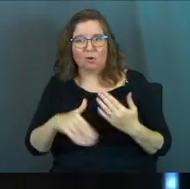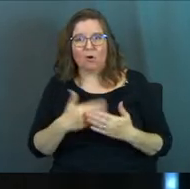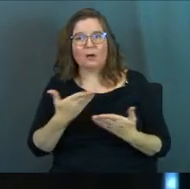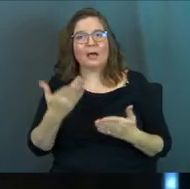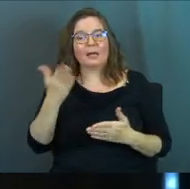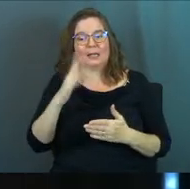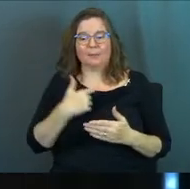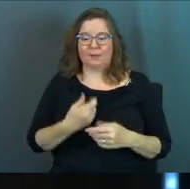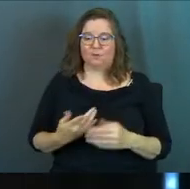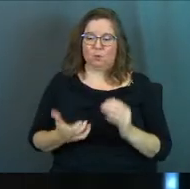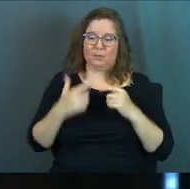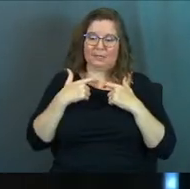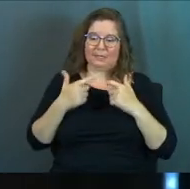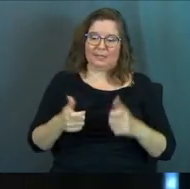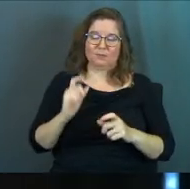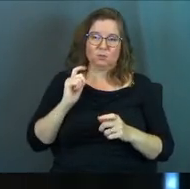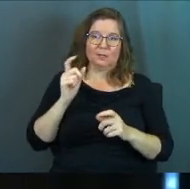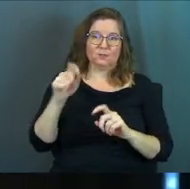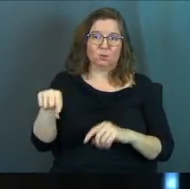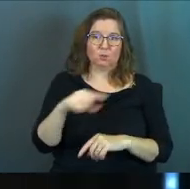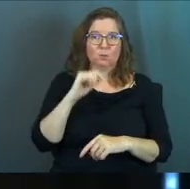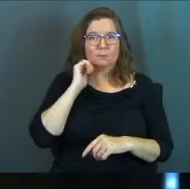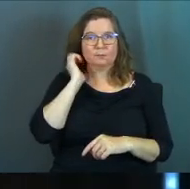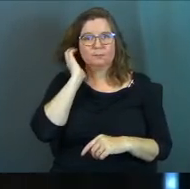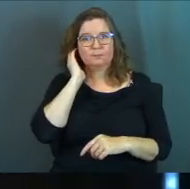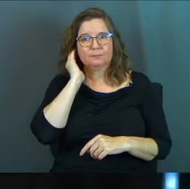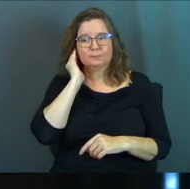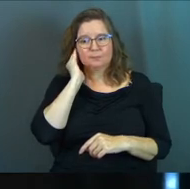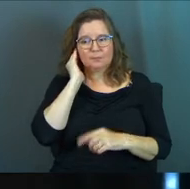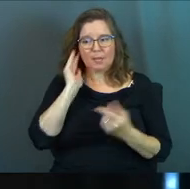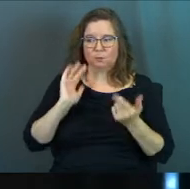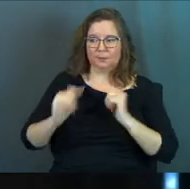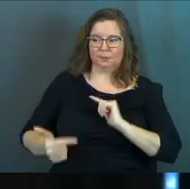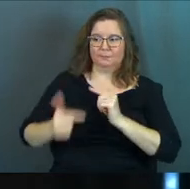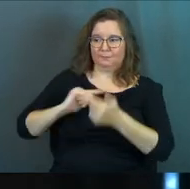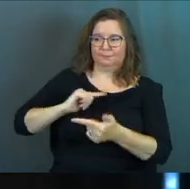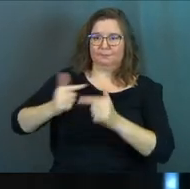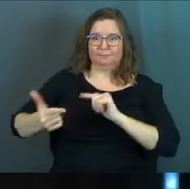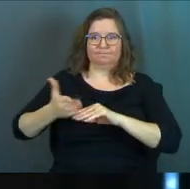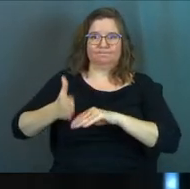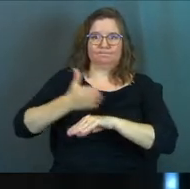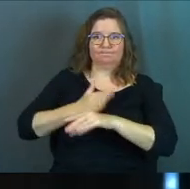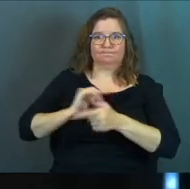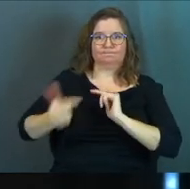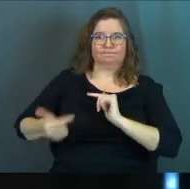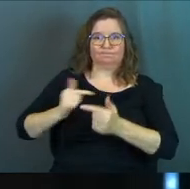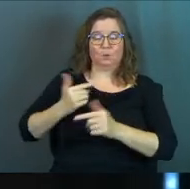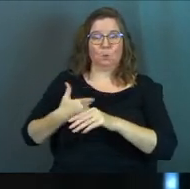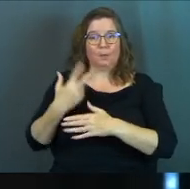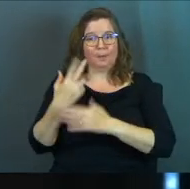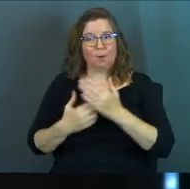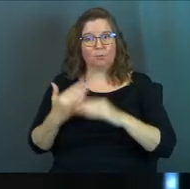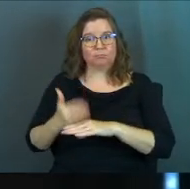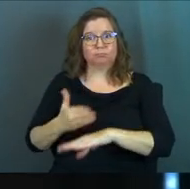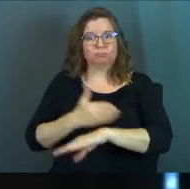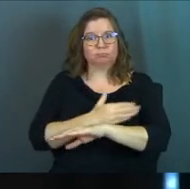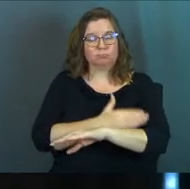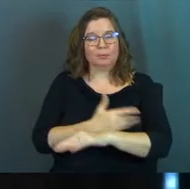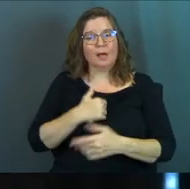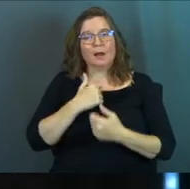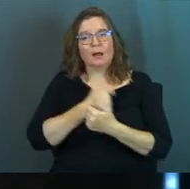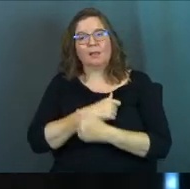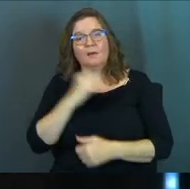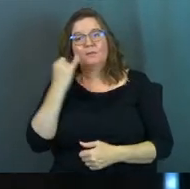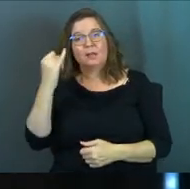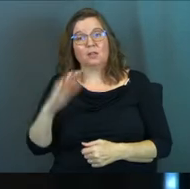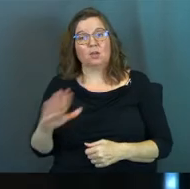it all. God gave me a few gifts in order to give to you and as we sharpen each other, we get sharper. And I love the idea in